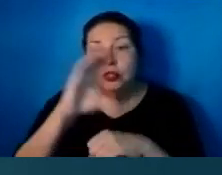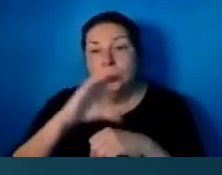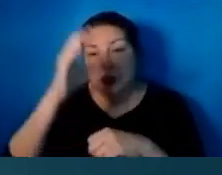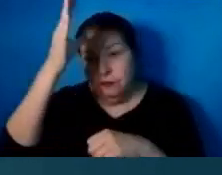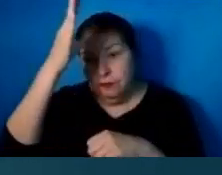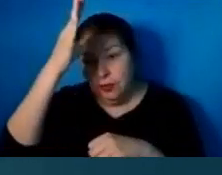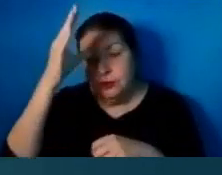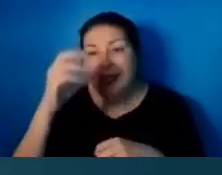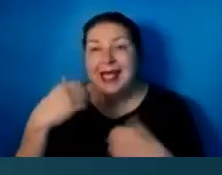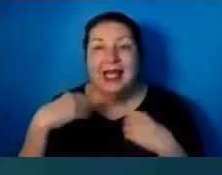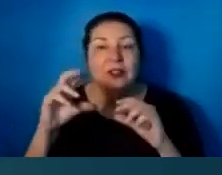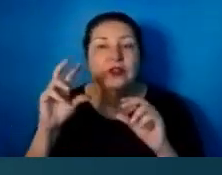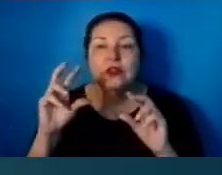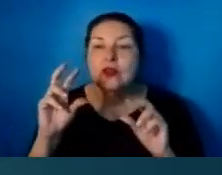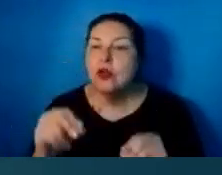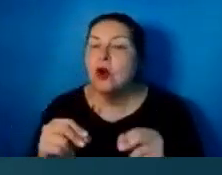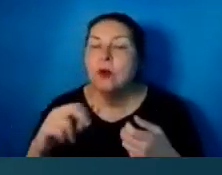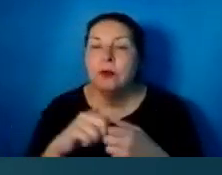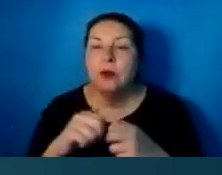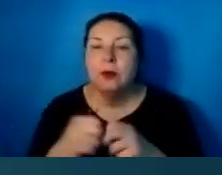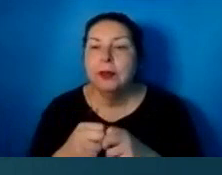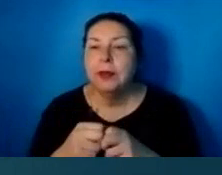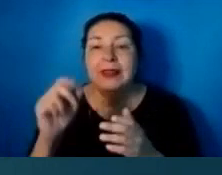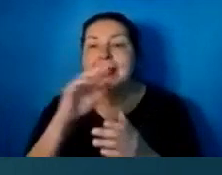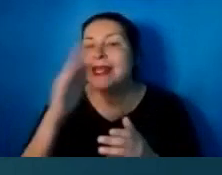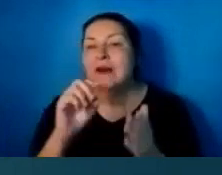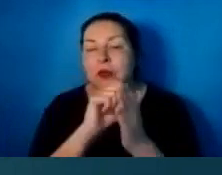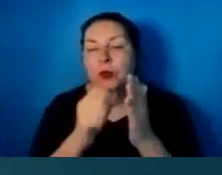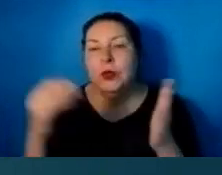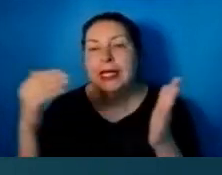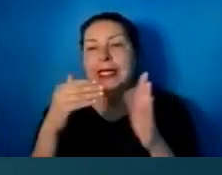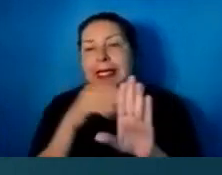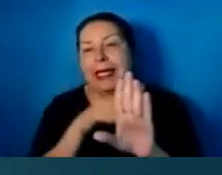and they did not write against baptizing an infant.